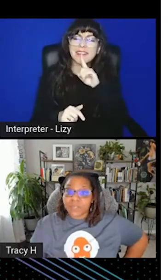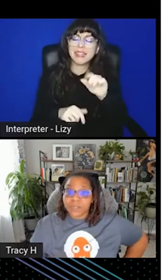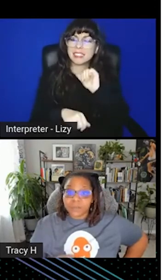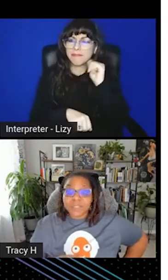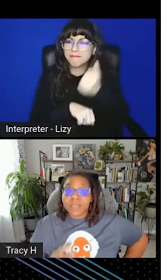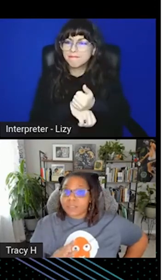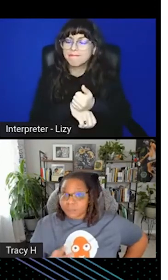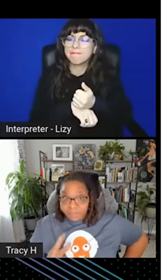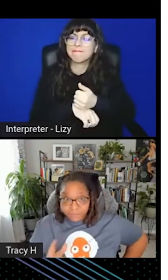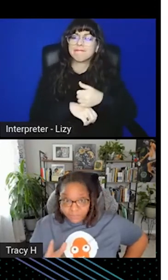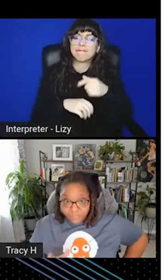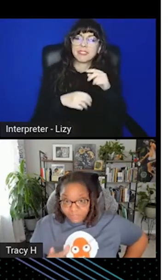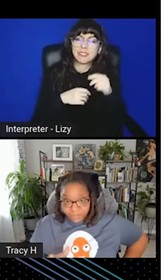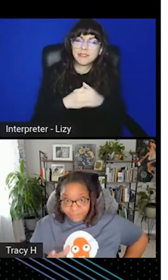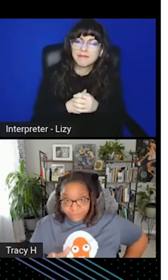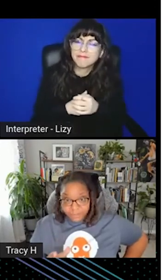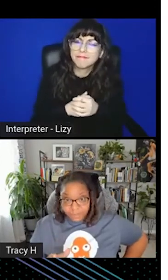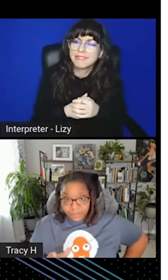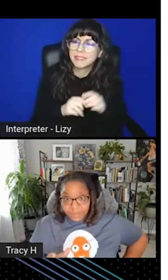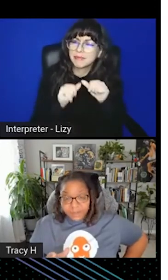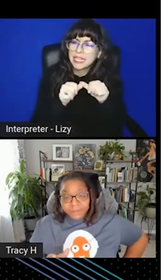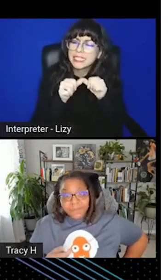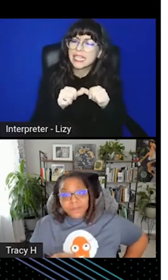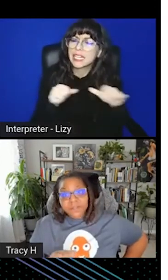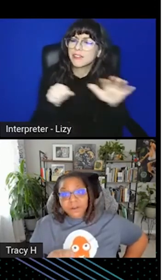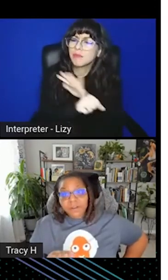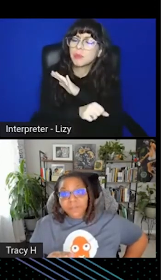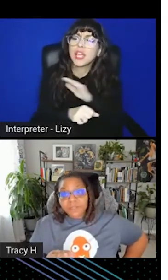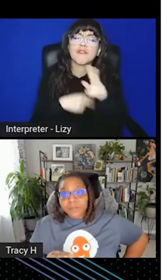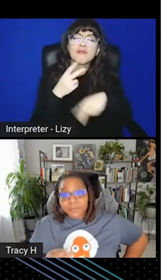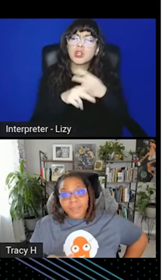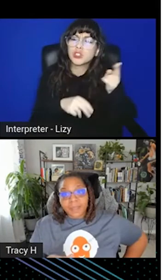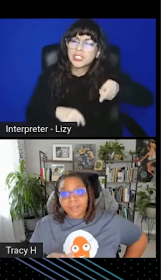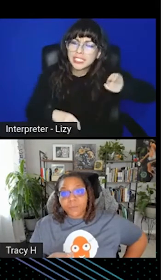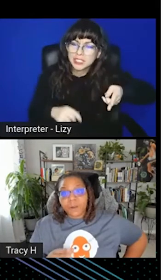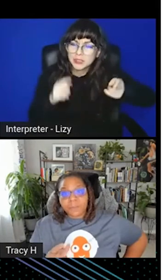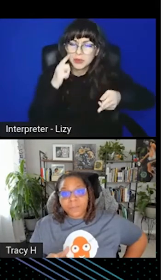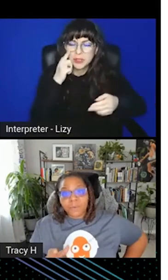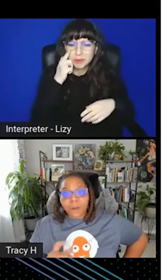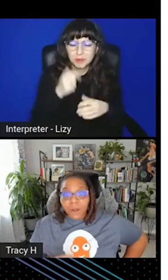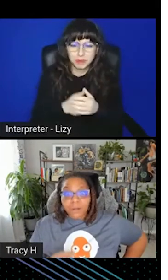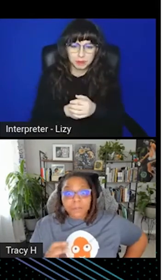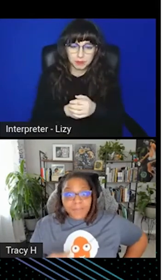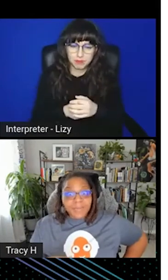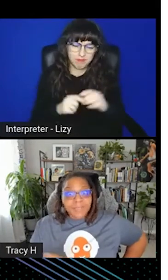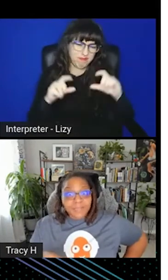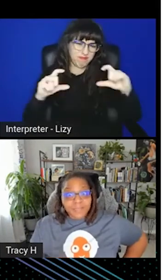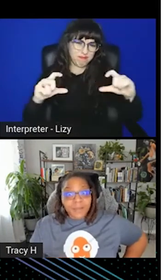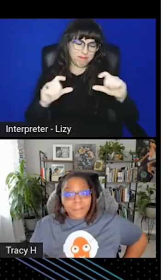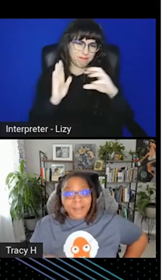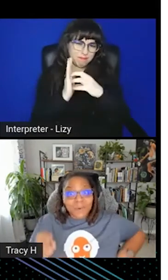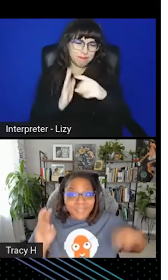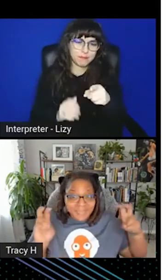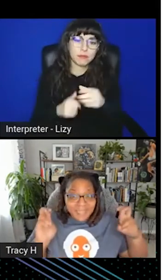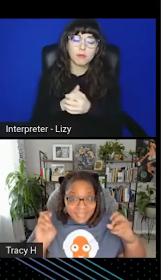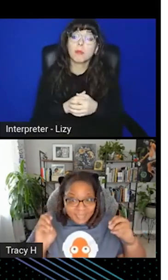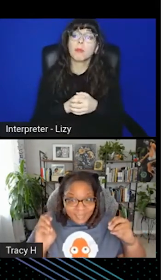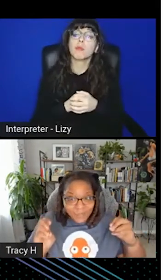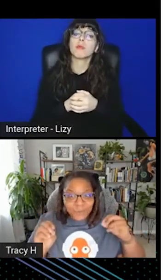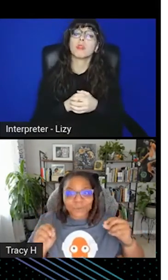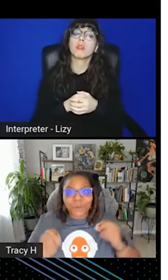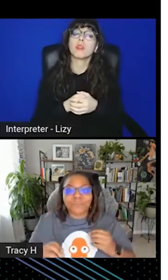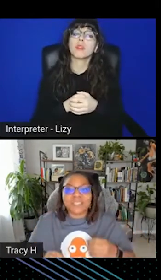versioning, and retains a complete version history. Now, there's an argument to be made that while people automatically think about Git